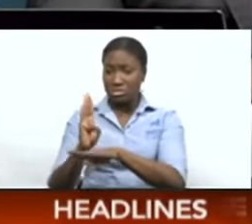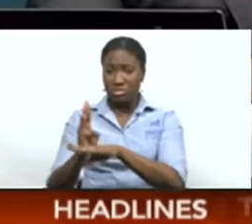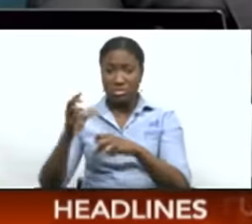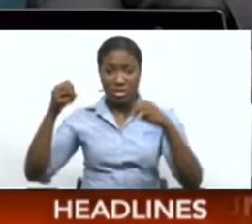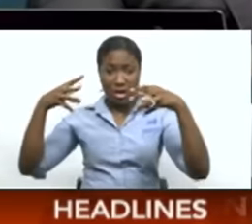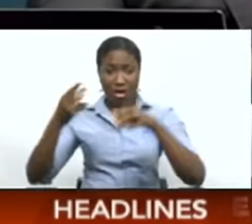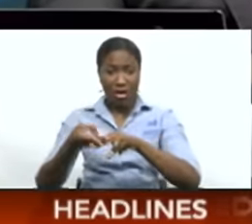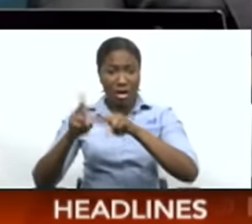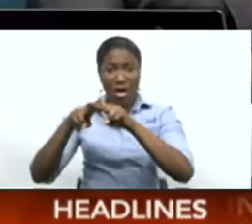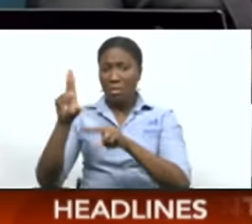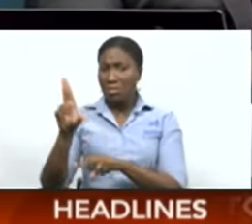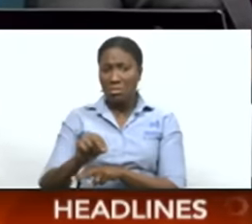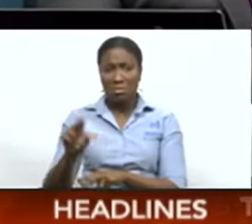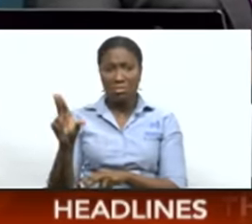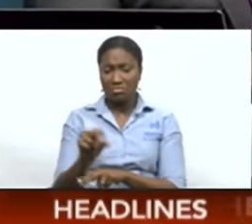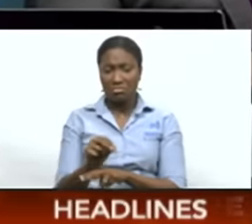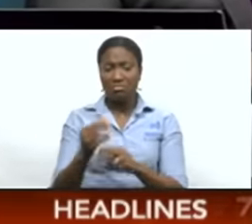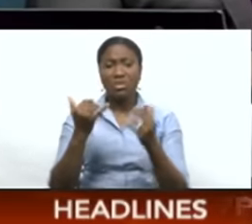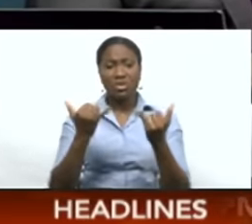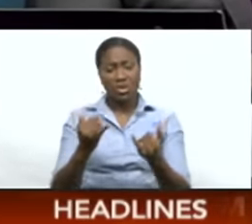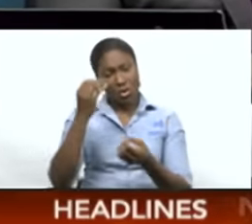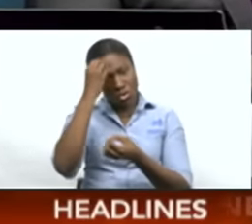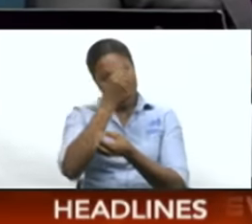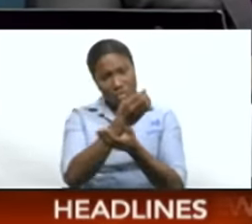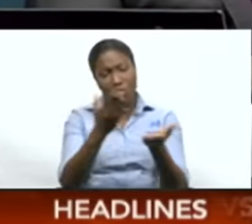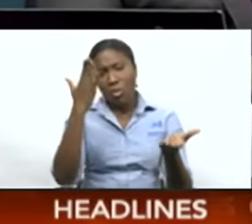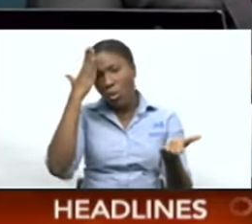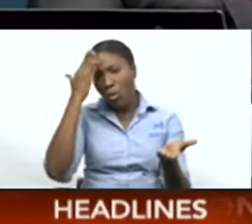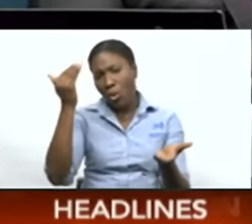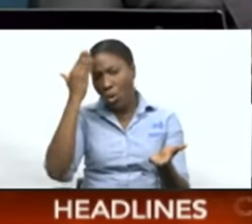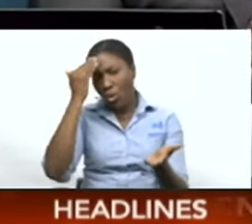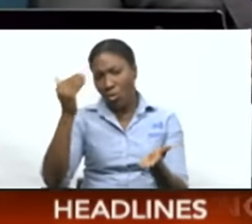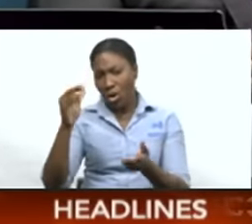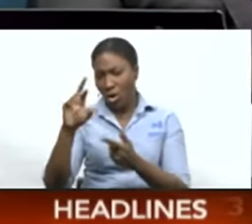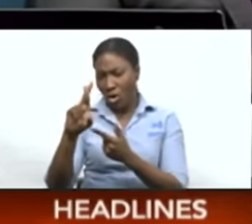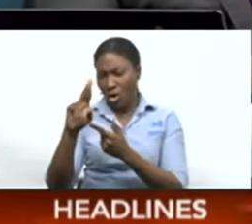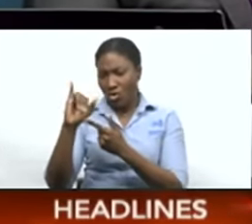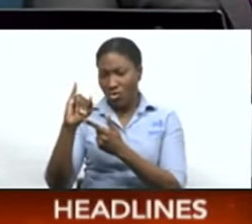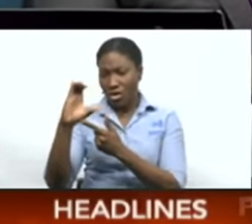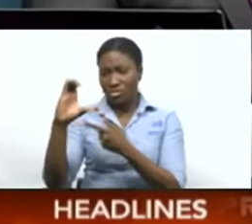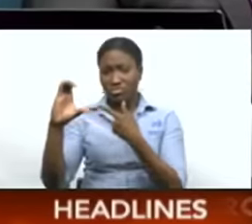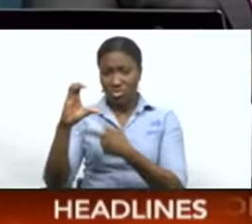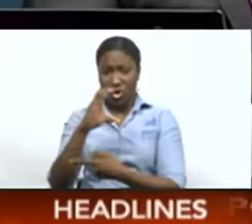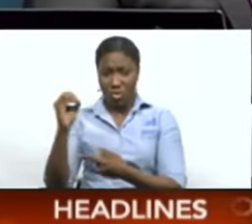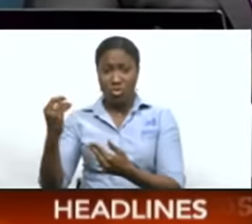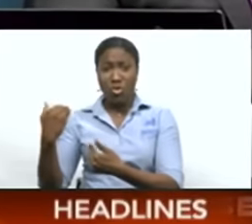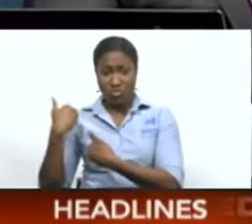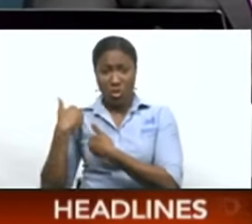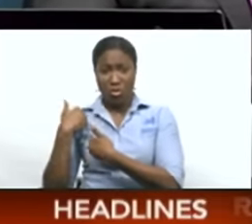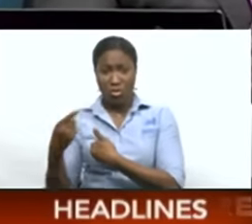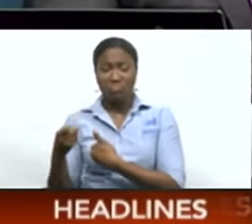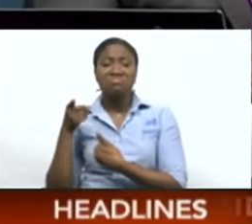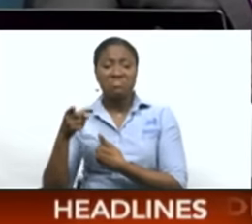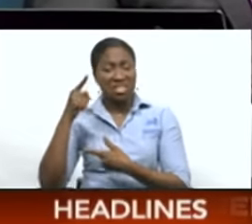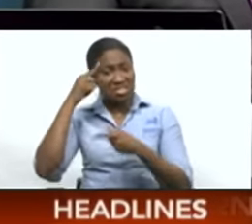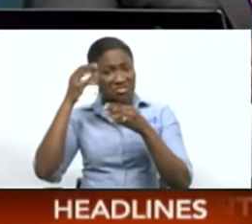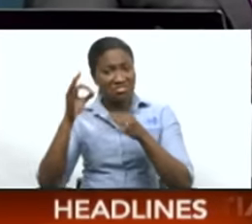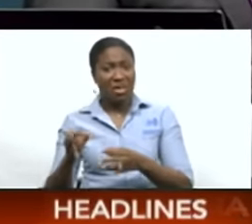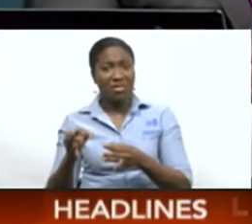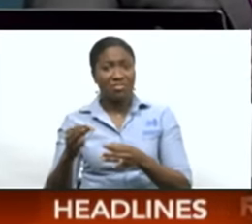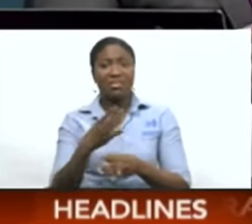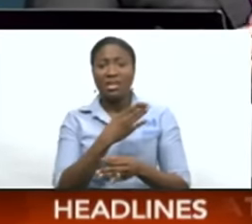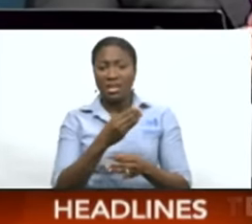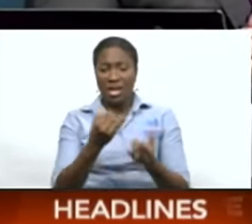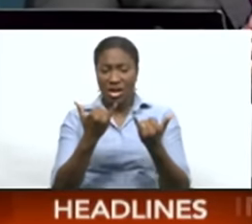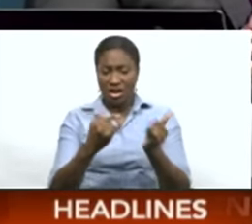industrial users. Akash Samaru tells us why the Regulated Industries Commission made this decision. He also uses his own electricity